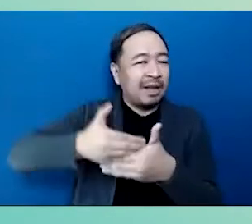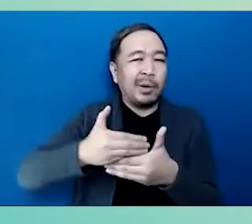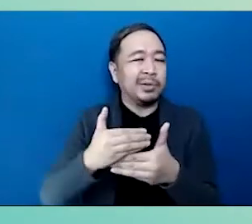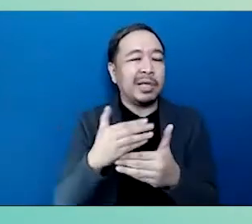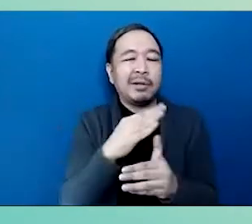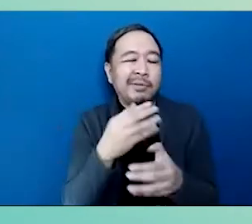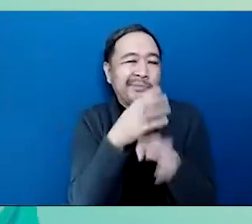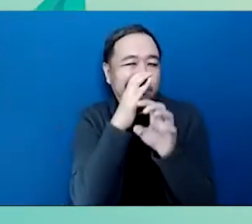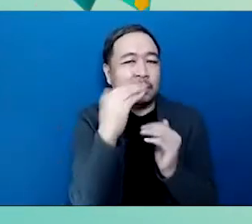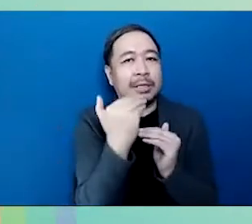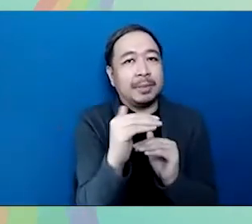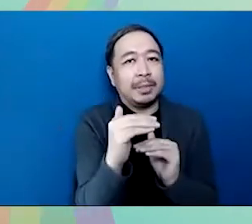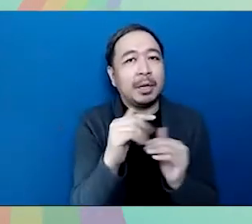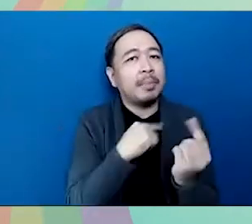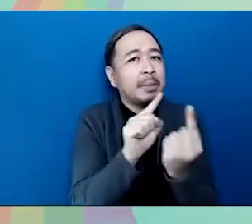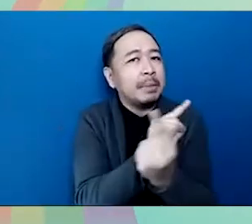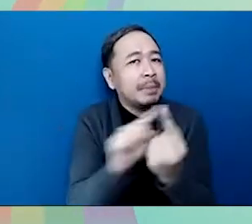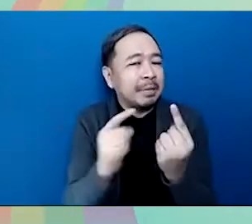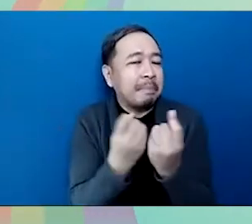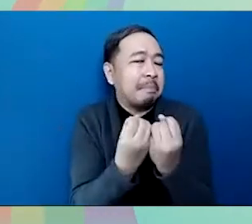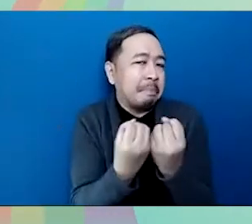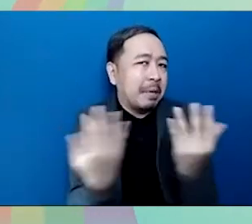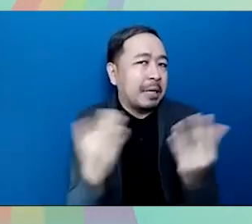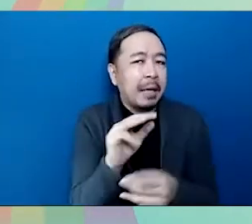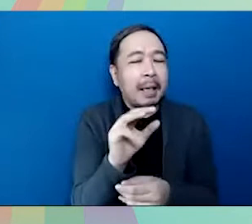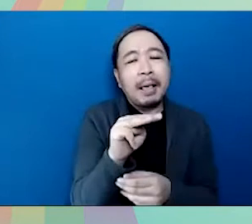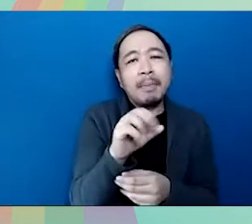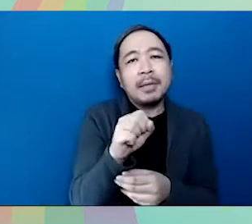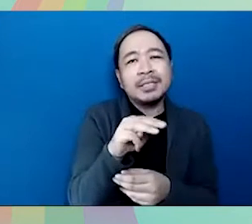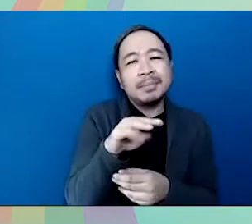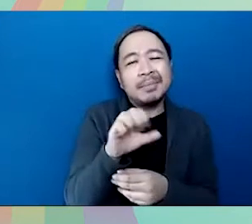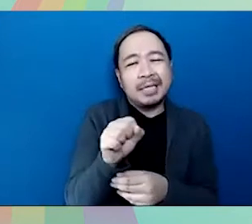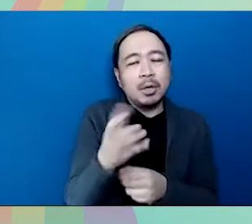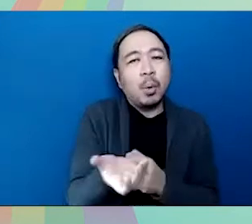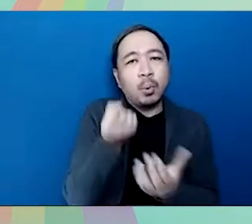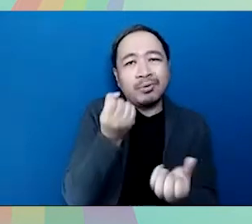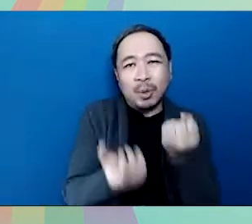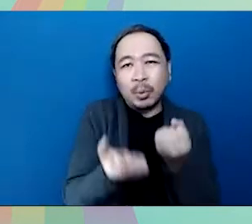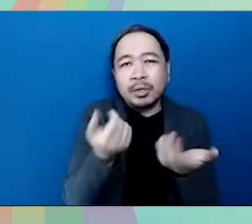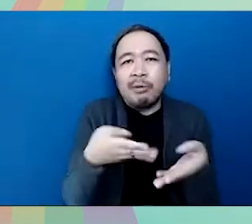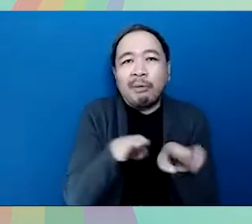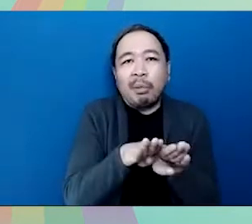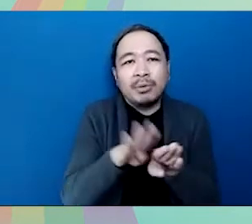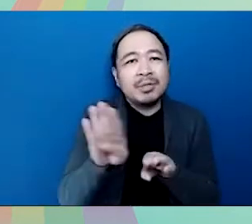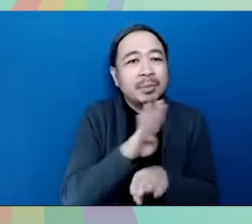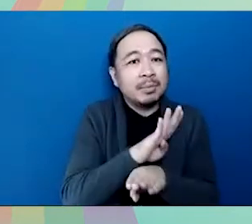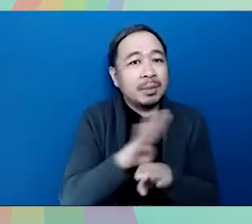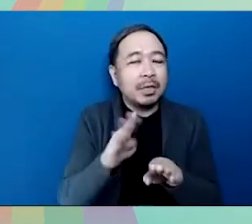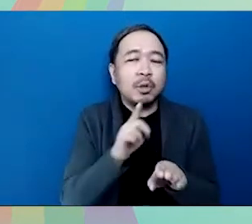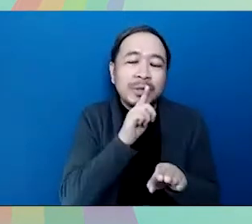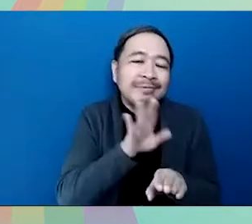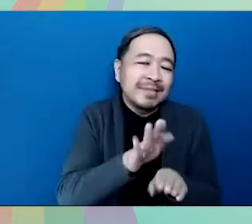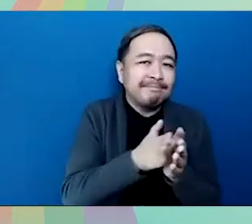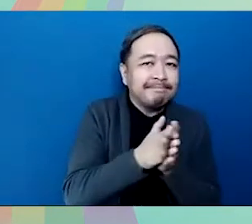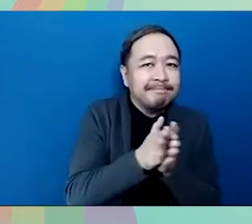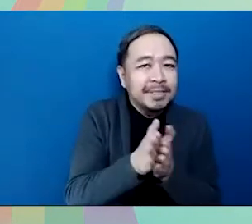lockdowns and restrictions i met several msme owners who had to close enterprises they've worked